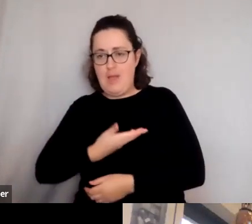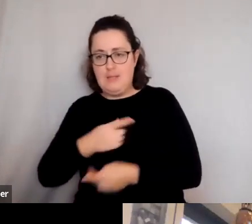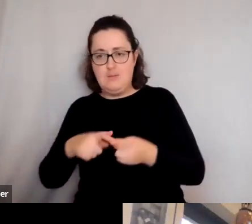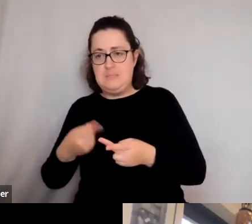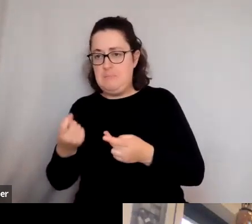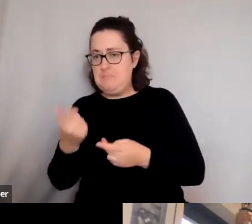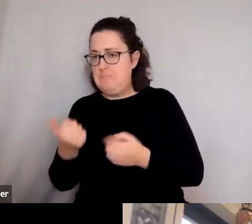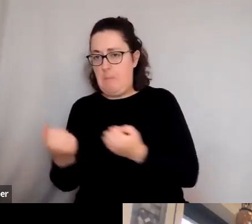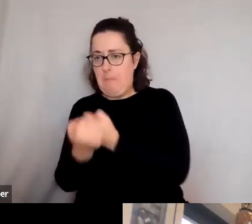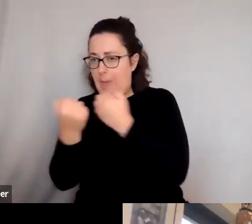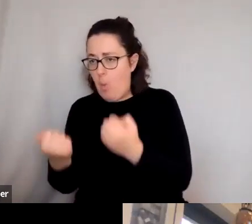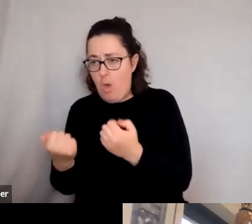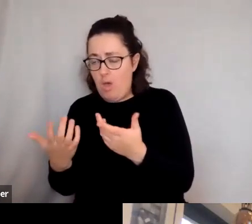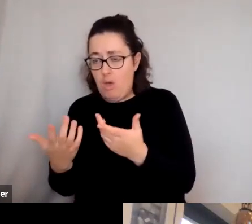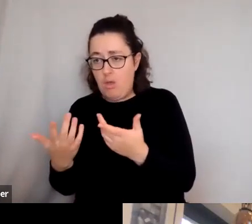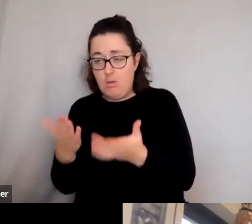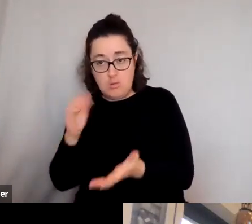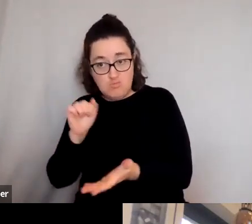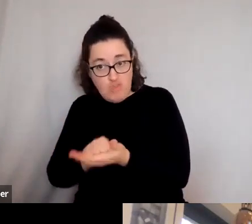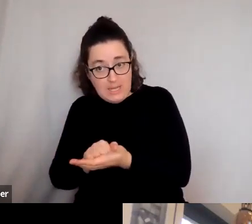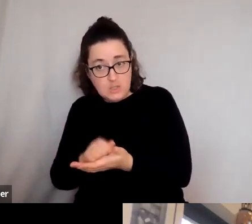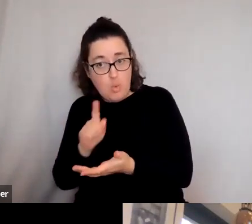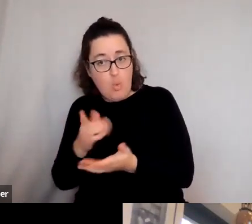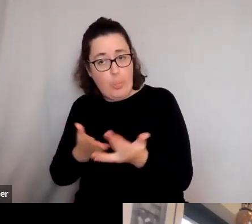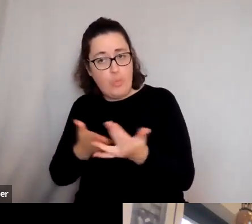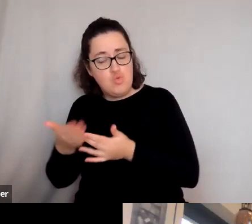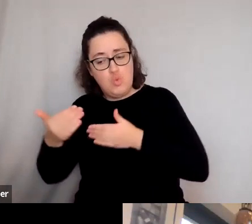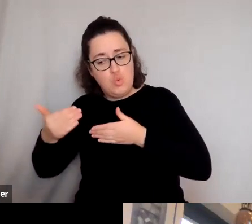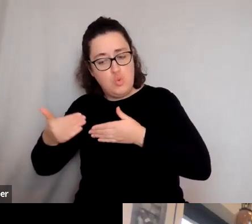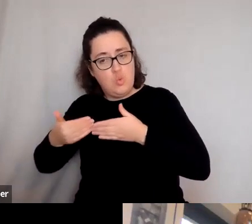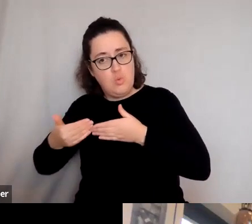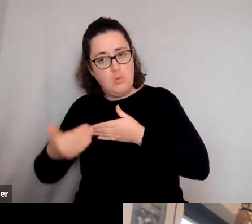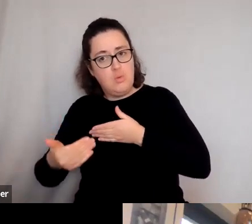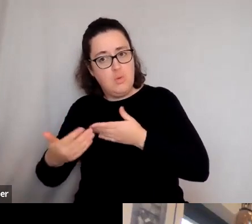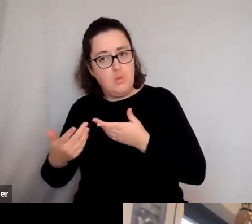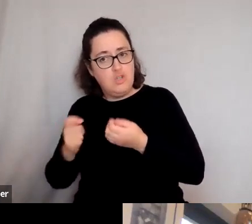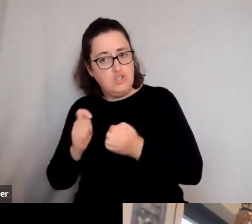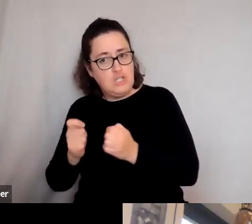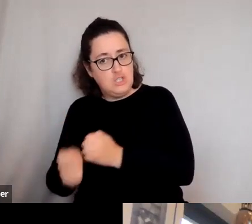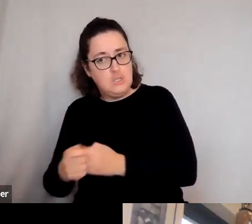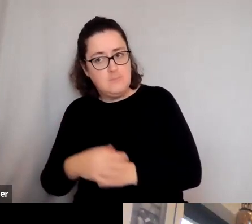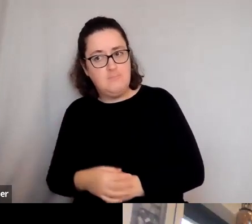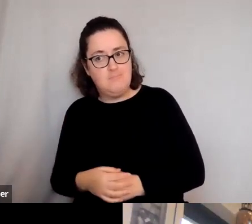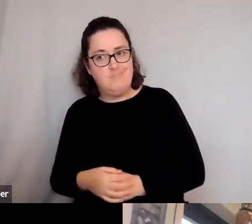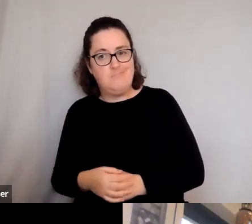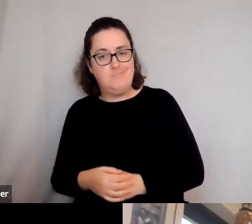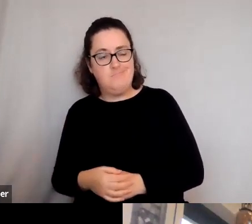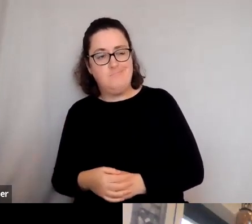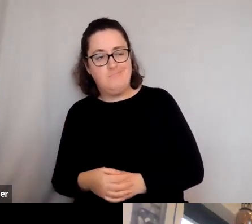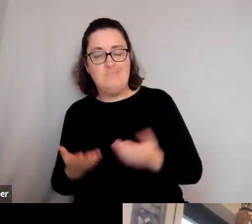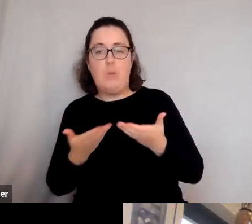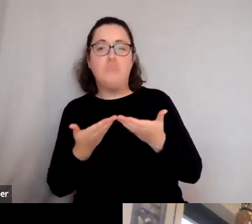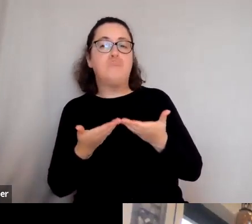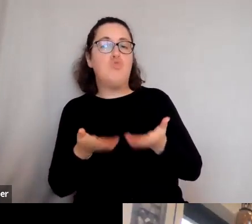correct or, or does it change as time goes on during? Um, it's, I mean, broadly it's correct. Um,